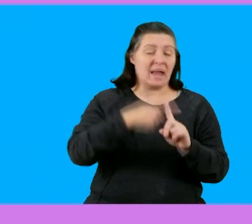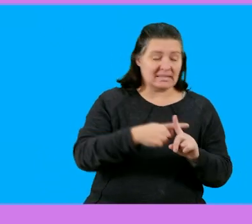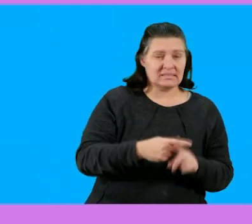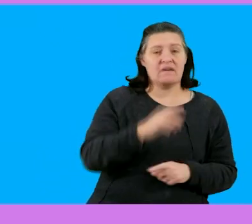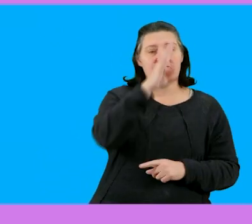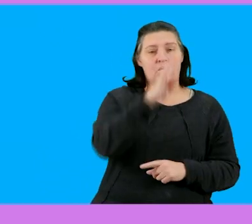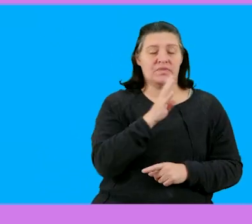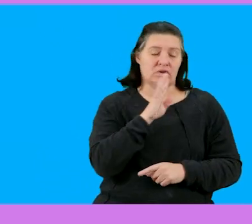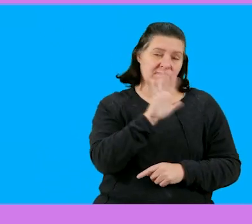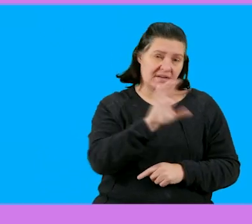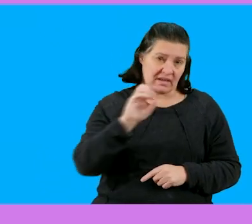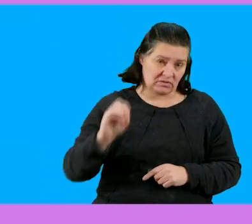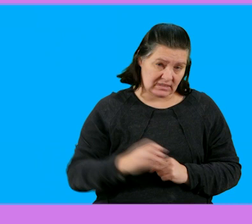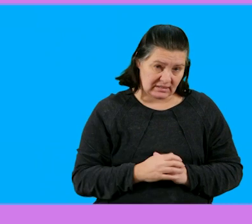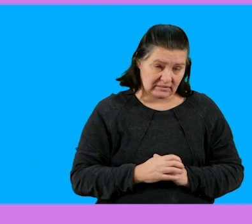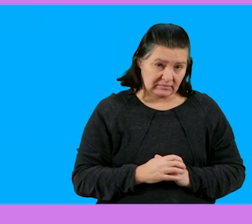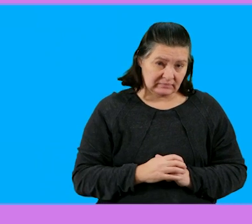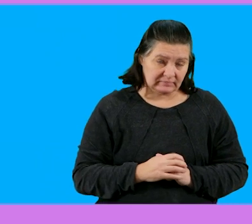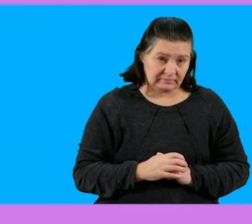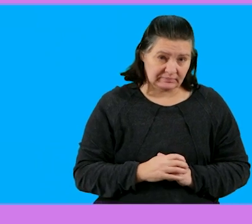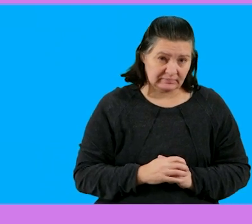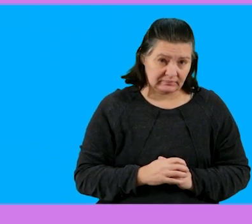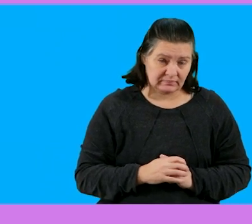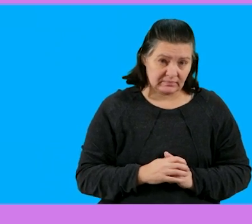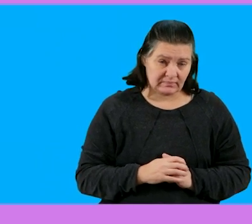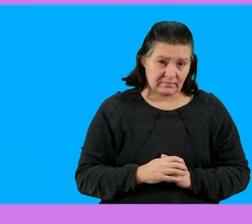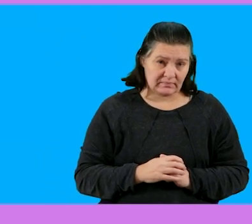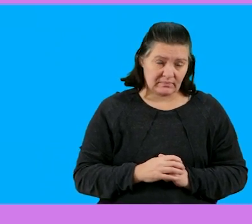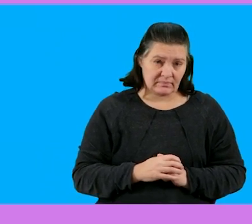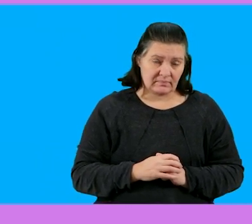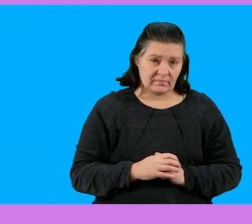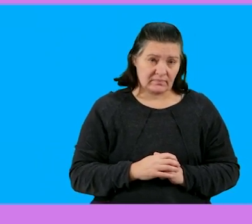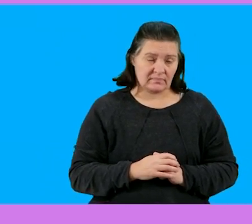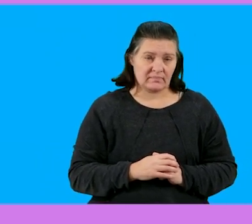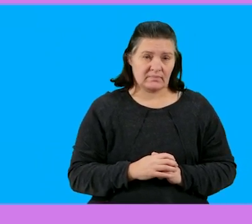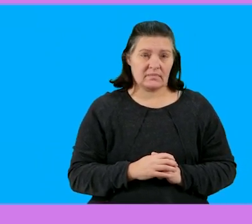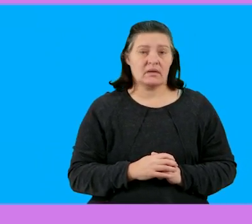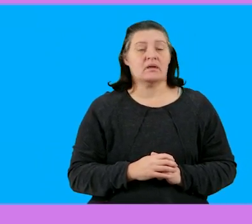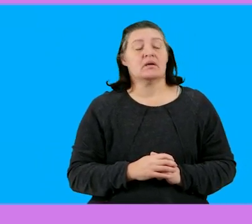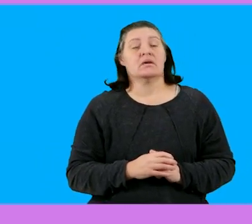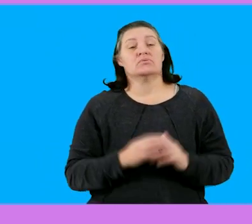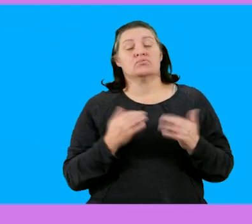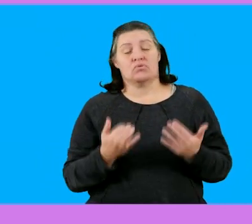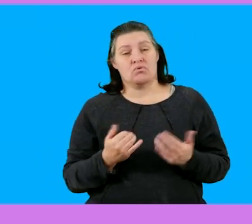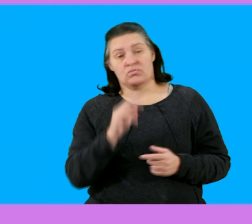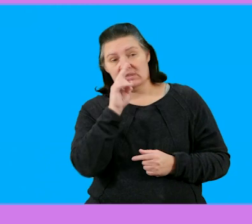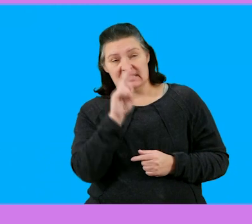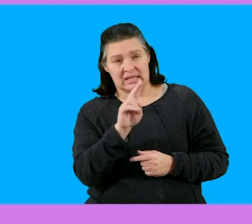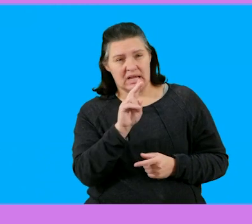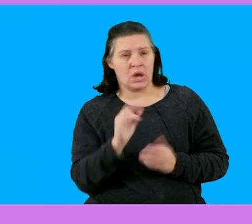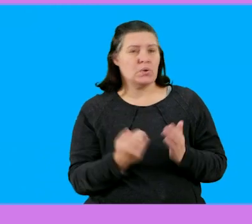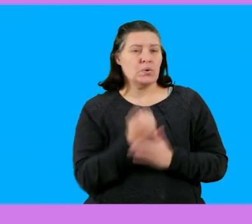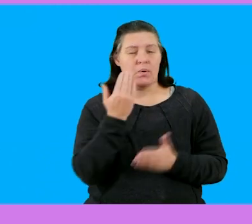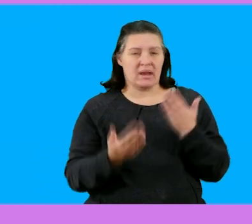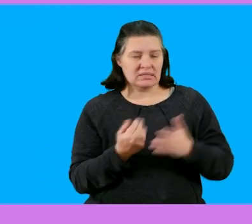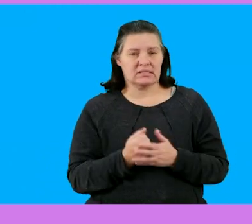plus now the deposit of 4,500 rent okay so let's quickly